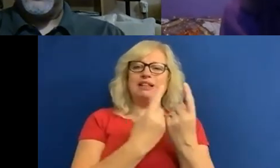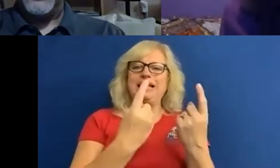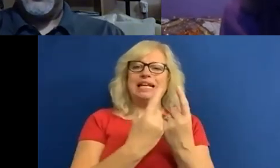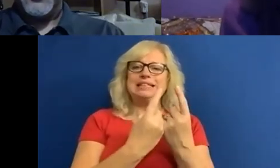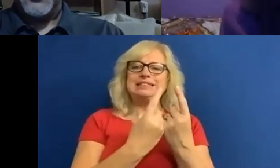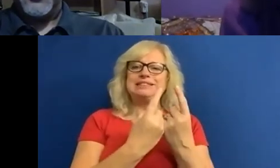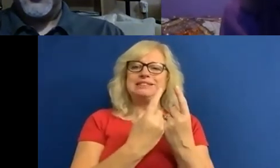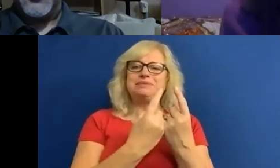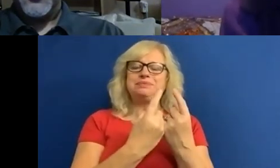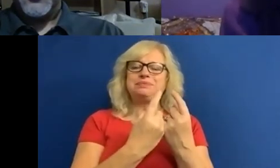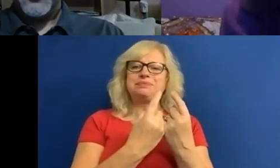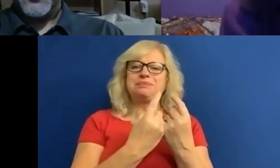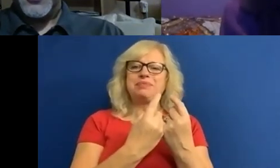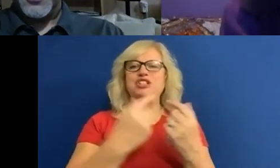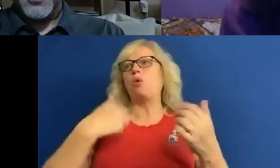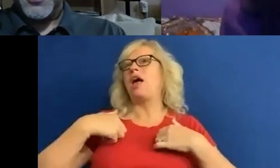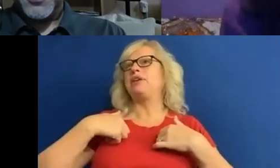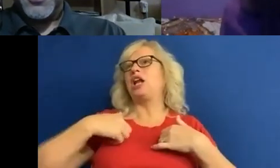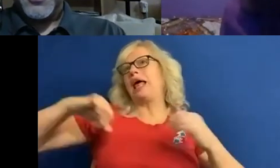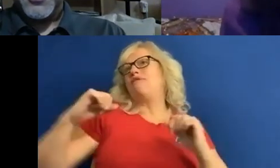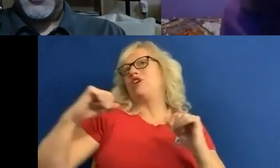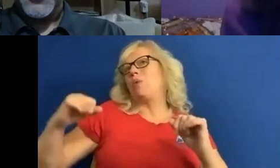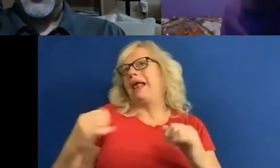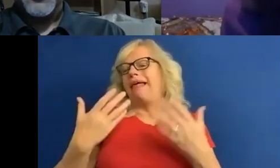Like just kind of like freewheel it at this point.